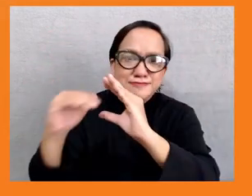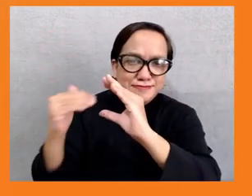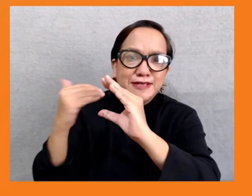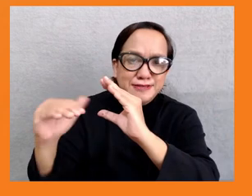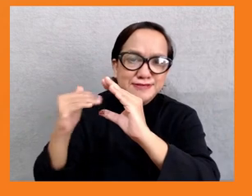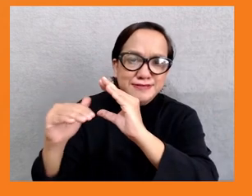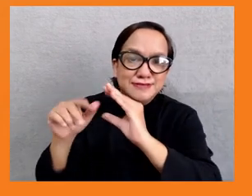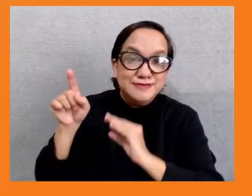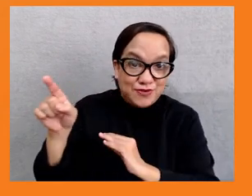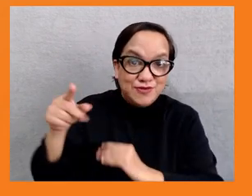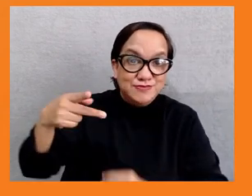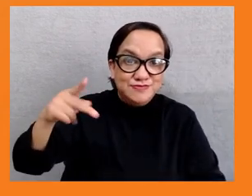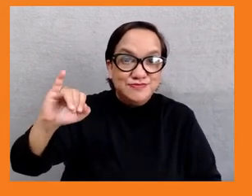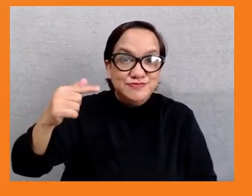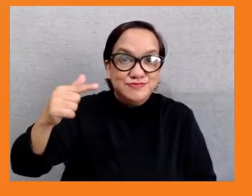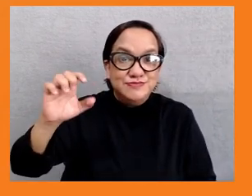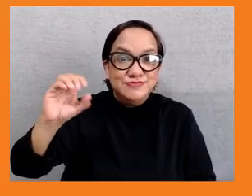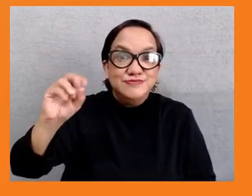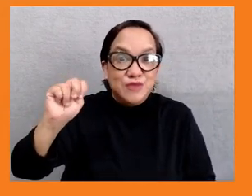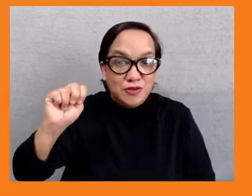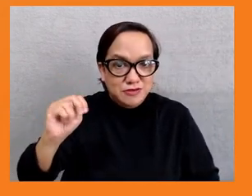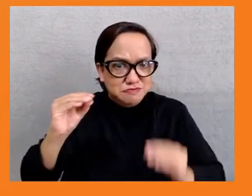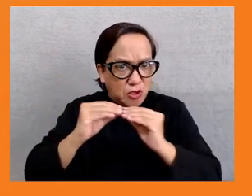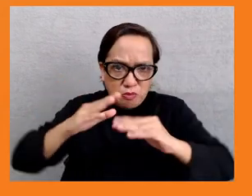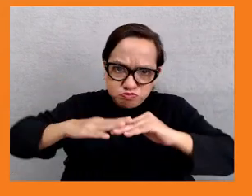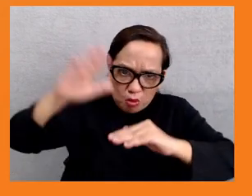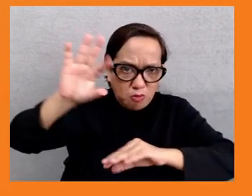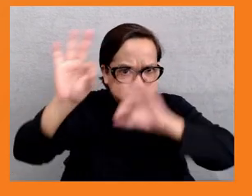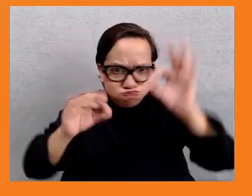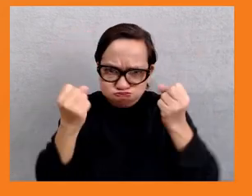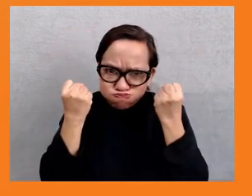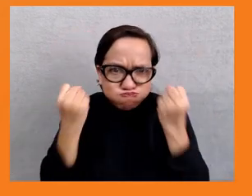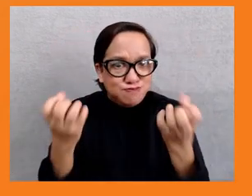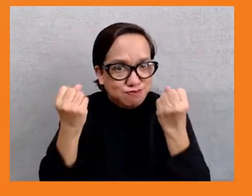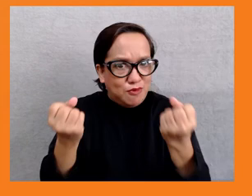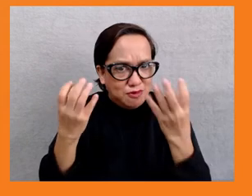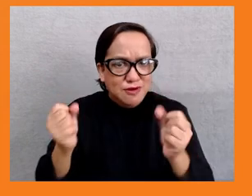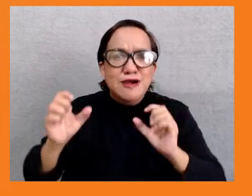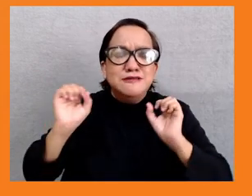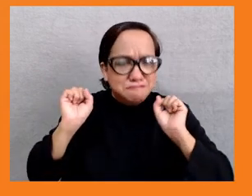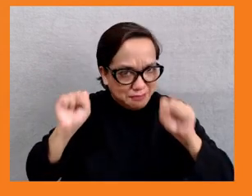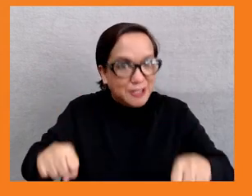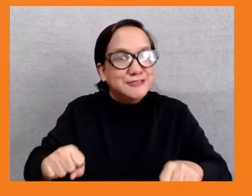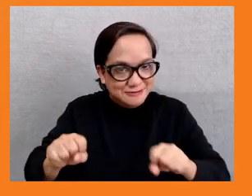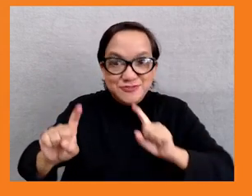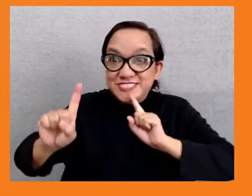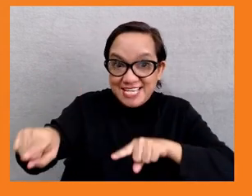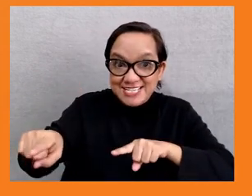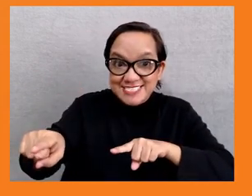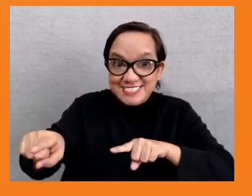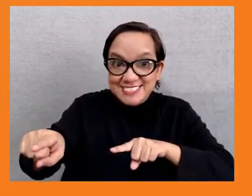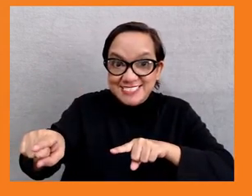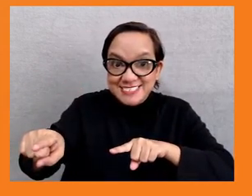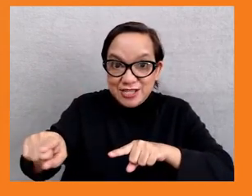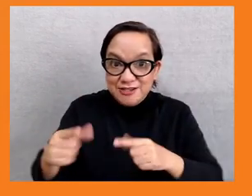stand a better chance to be answered by the speaker. After the Q&A session, we will hear from Maria Rosario Felisco, who is